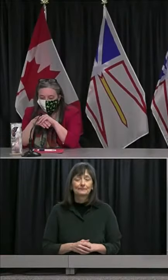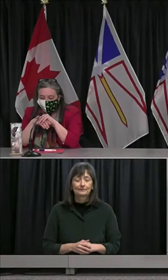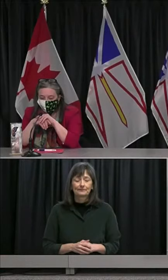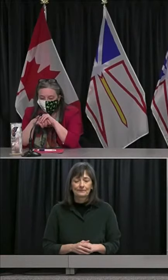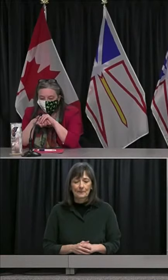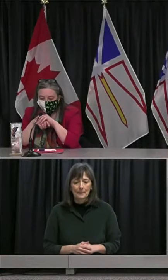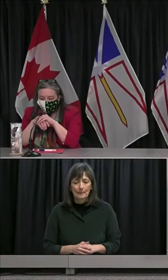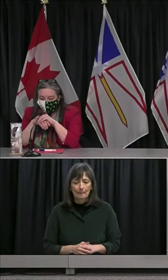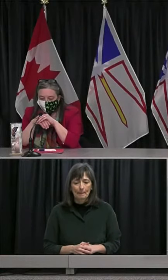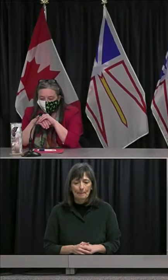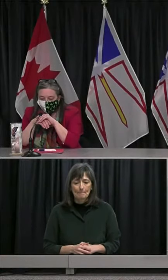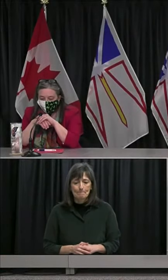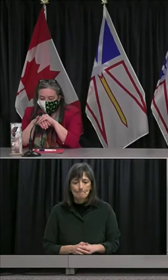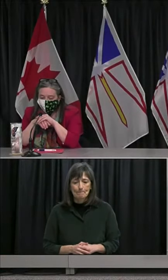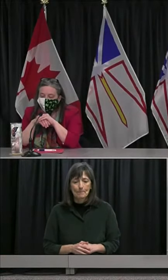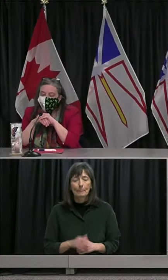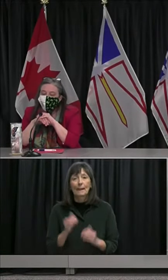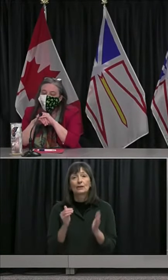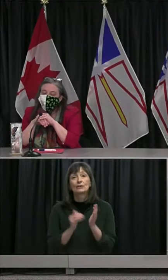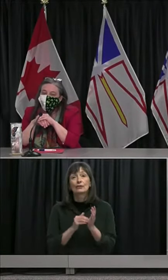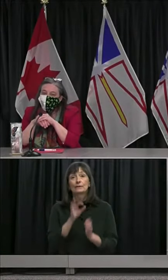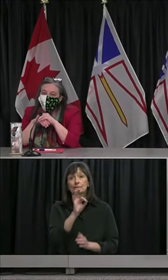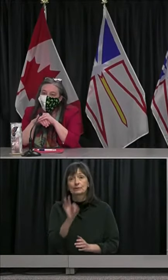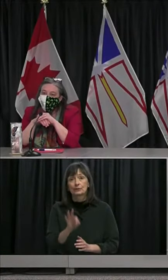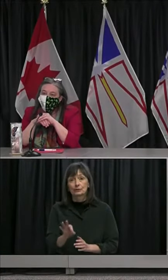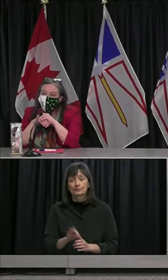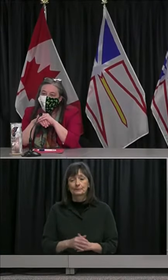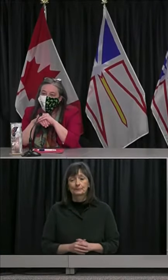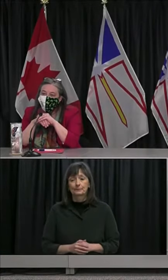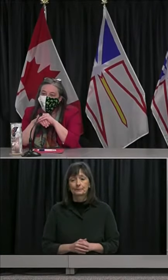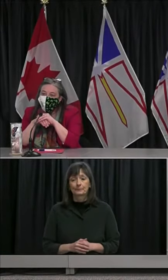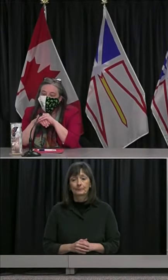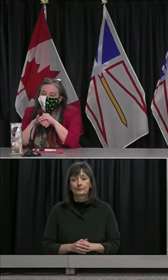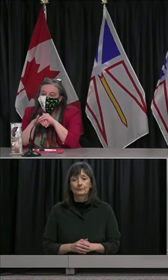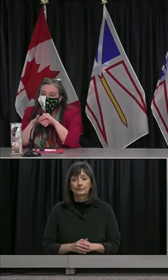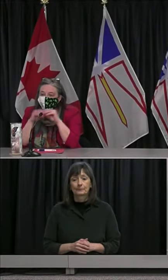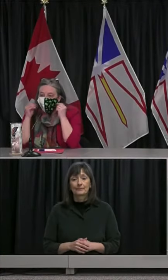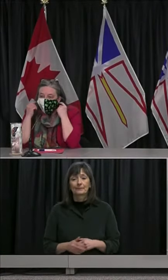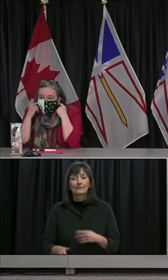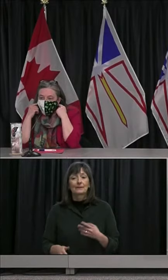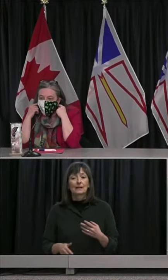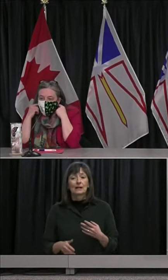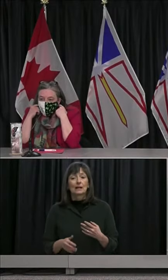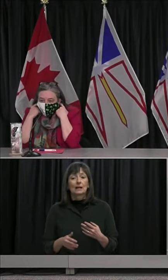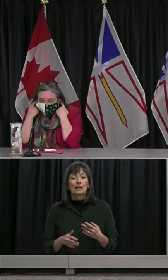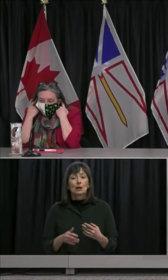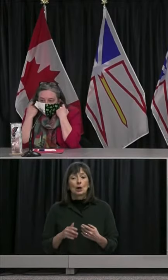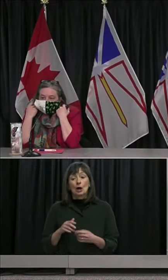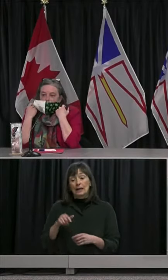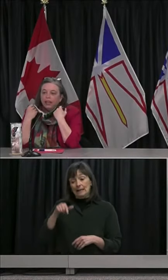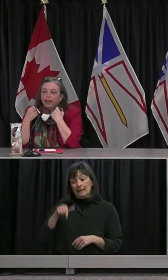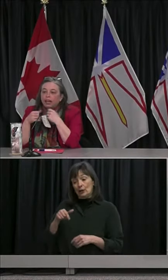thank you and Dr. Fitzgerald I'm curious when did the whole genome sequencing lab become operational